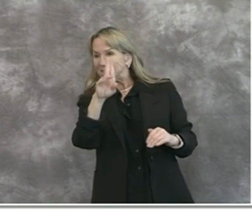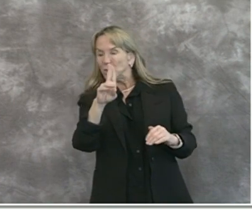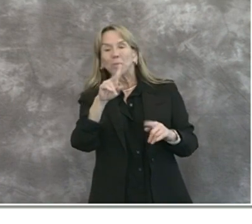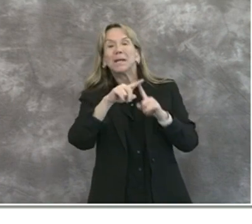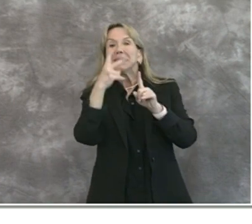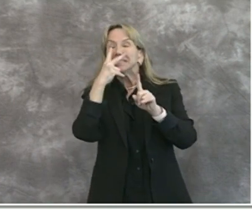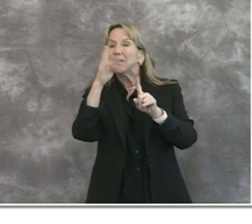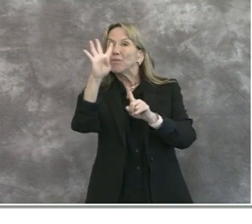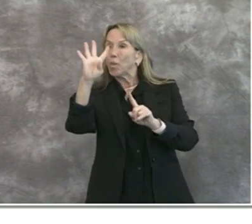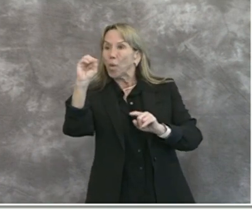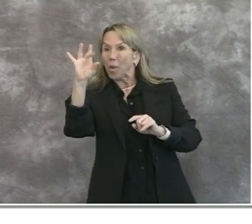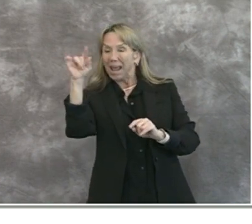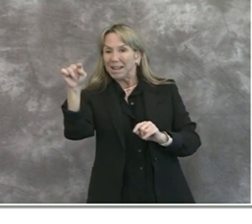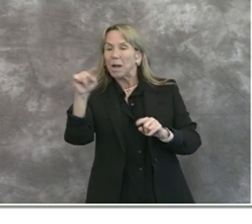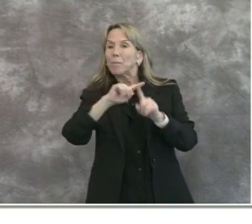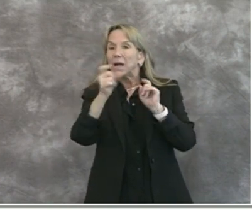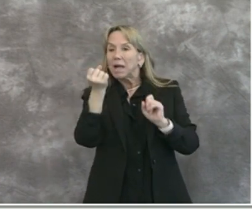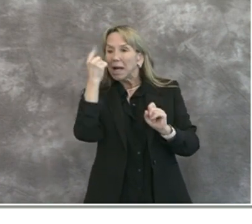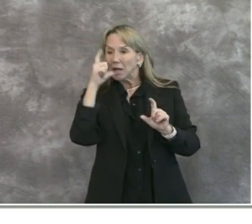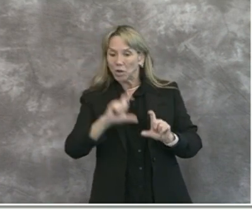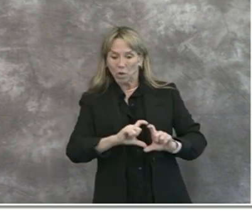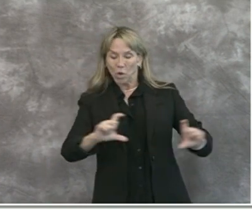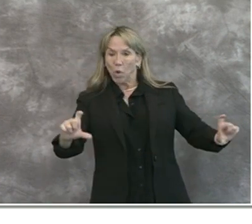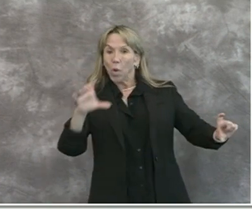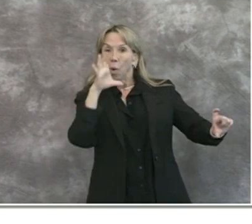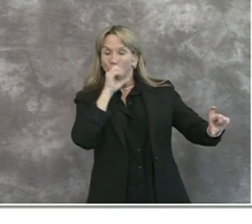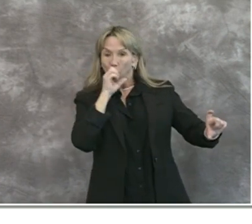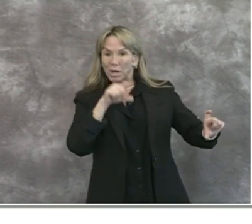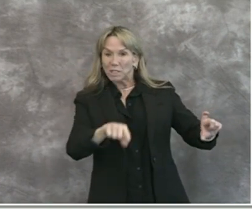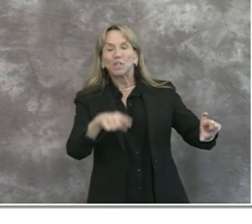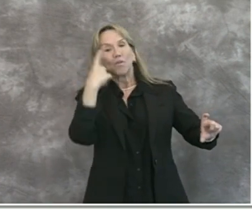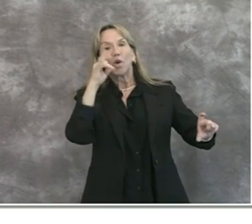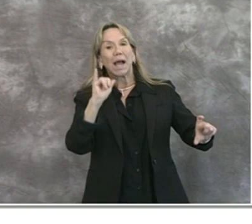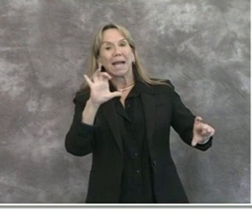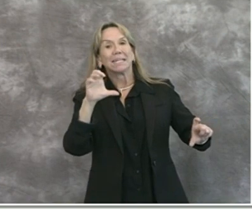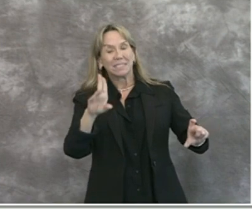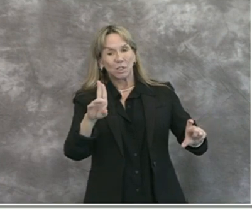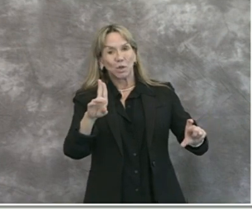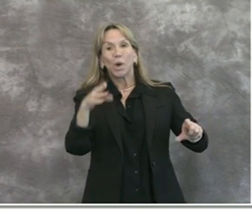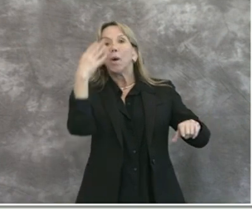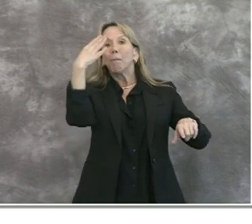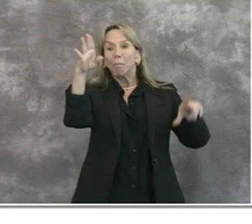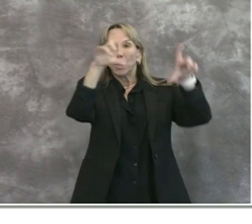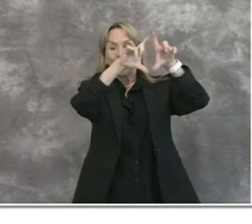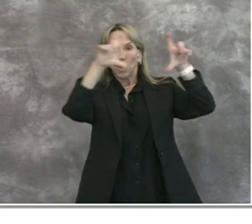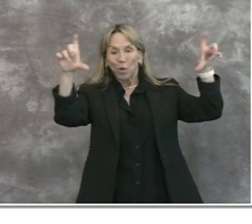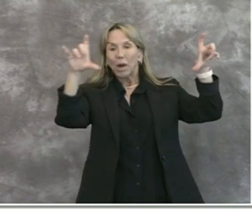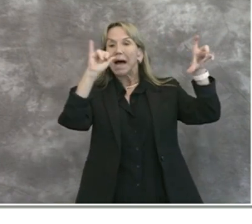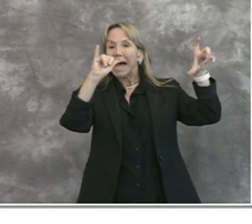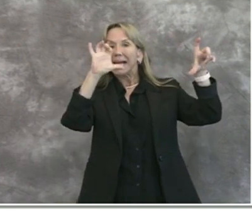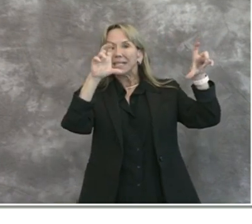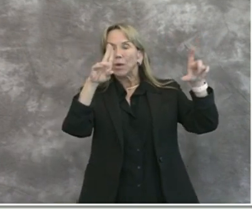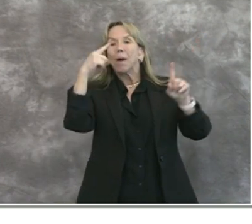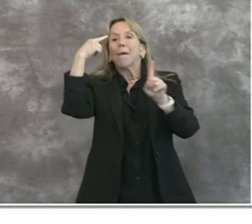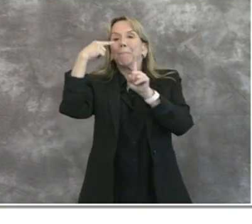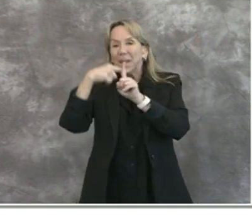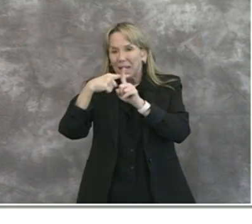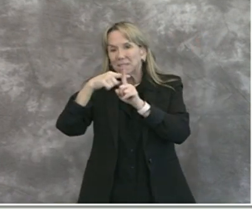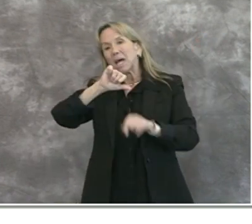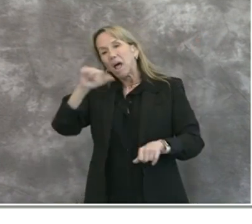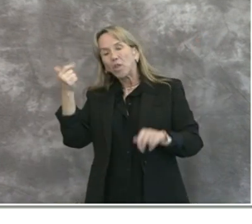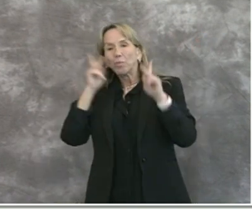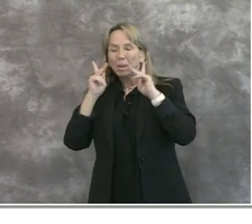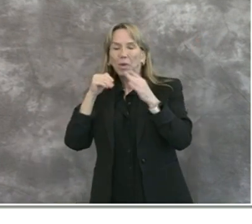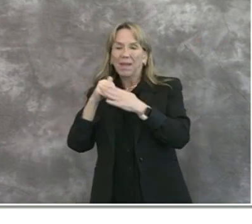these are COVID-related hospitalizations. The orange number there is those who are in ICU. The blue number is ICU plus non-ICU